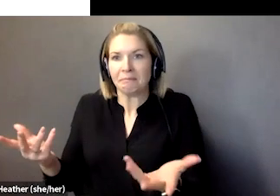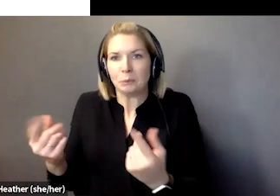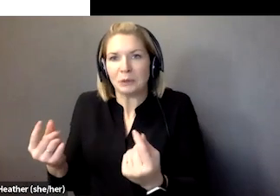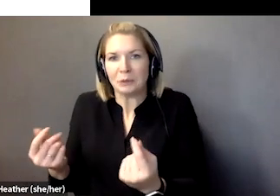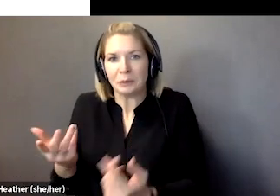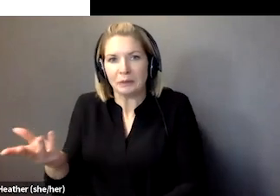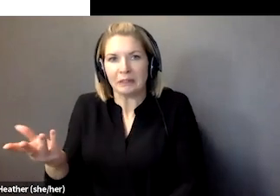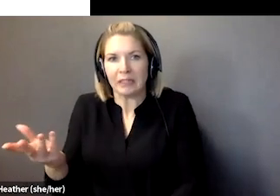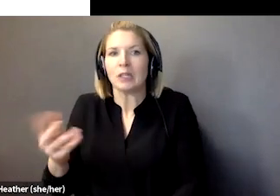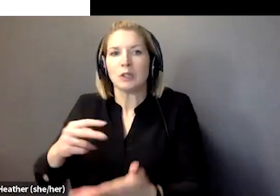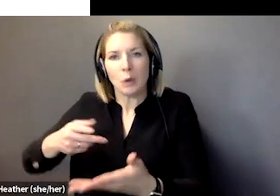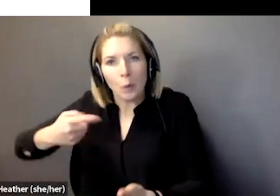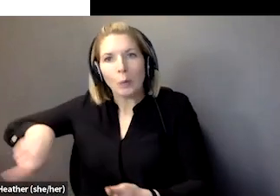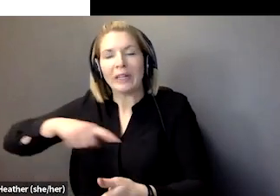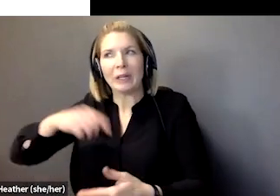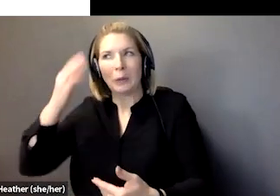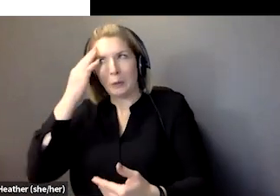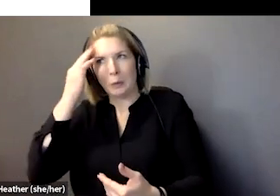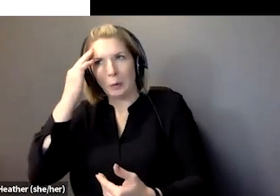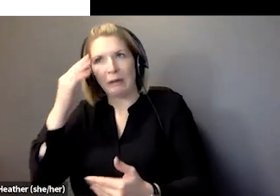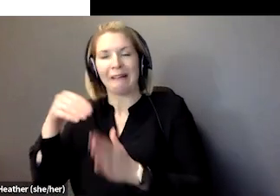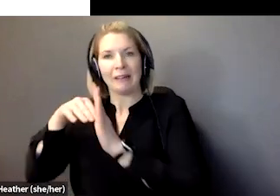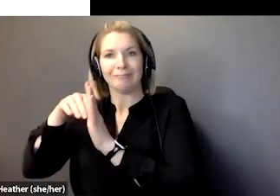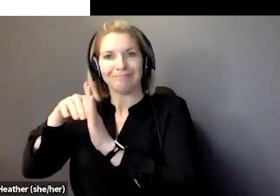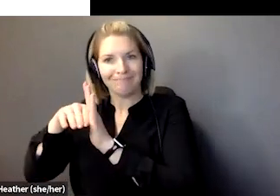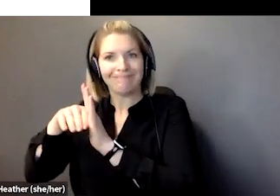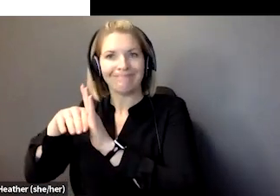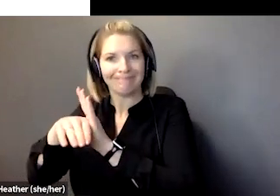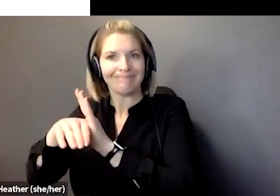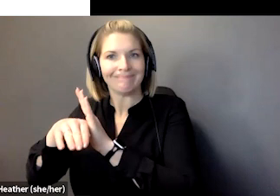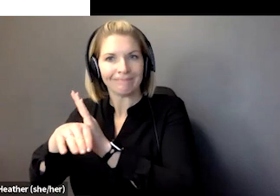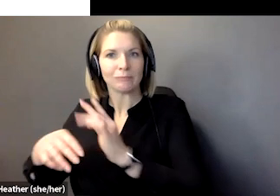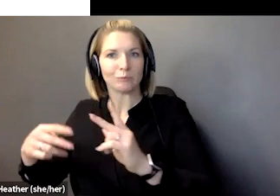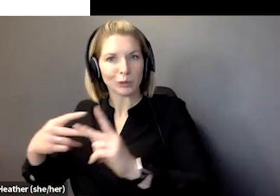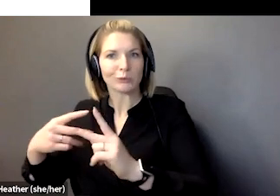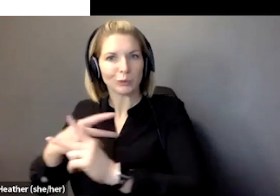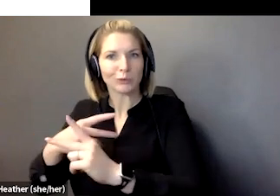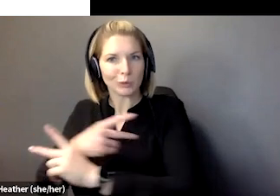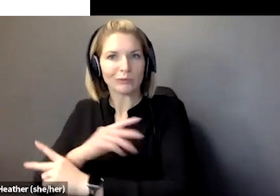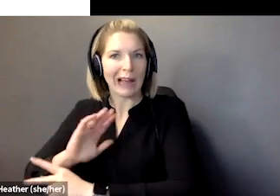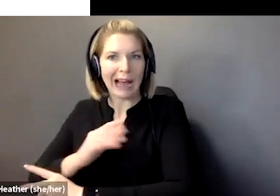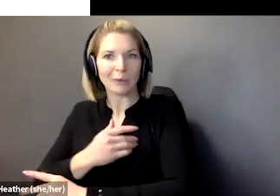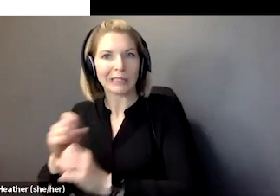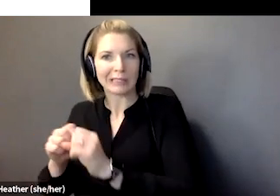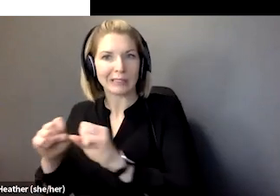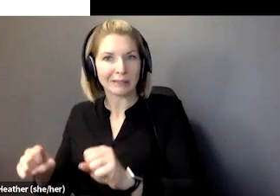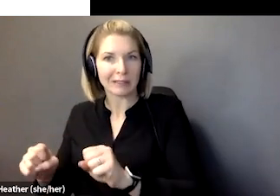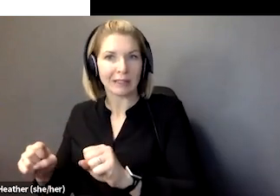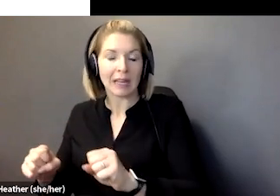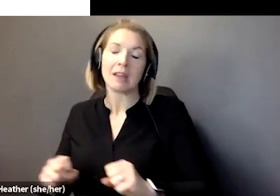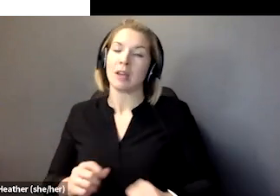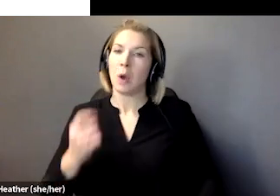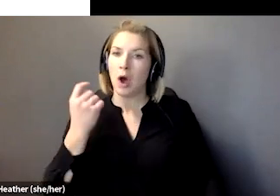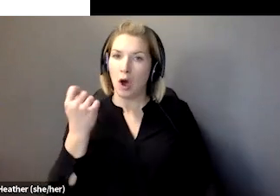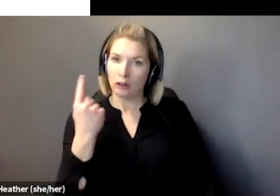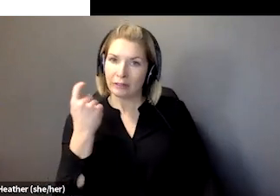as in a death spiral. And I would argue that support systems around the world, including in Canada, are